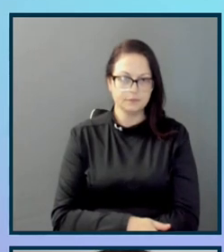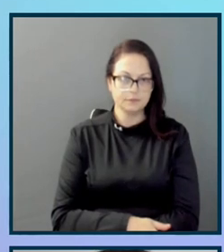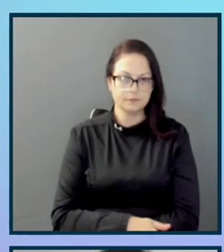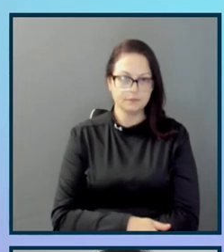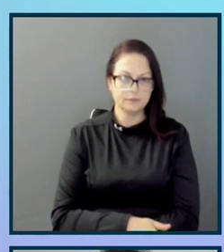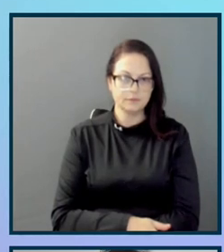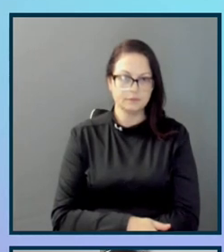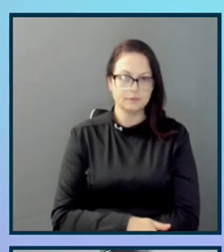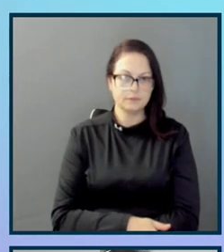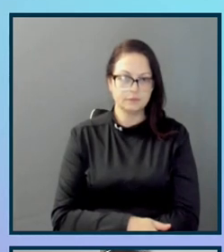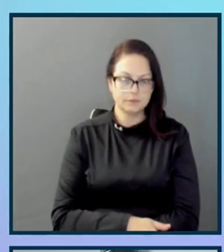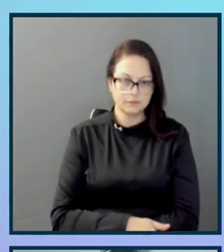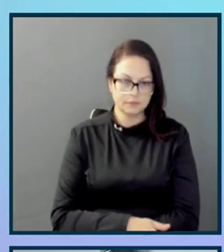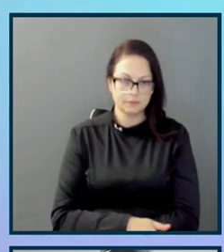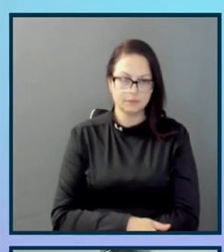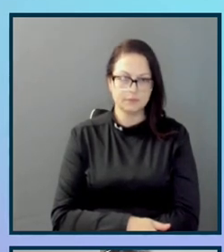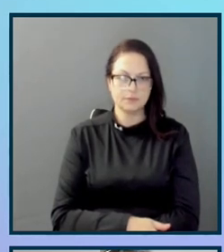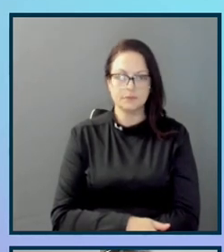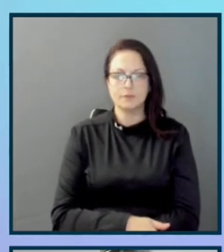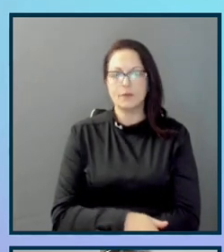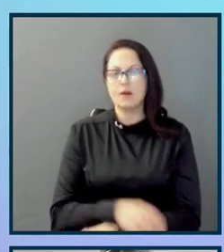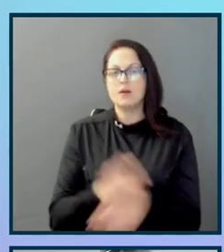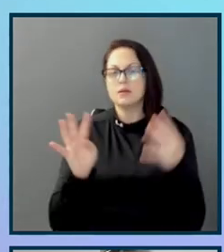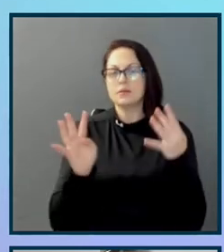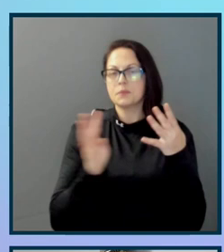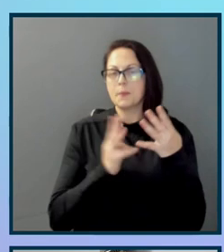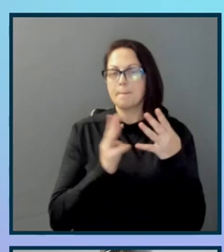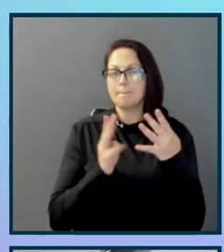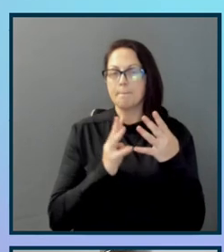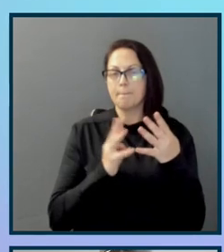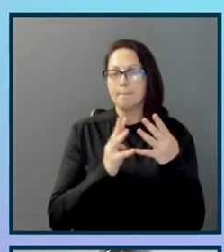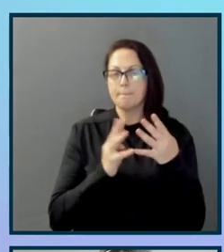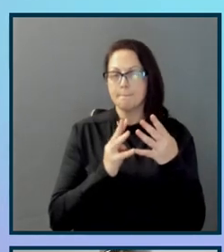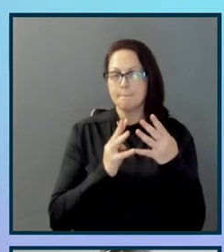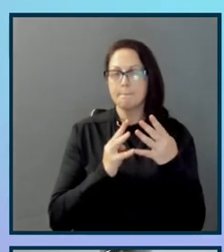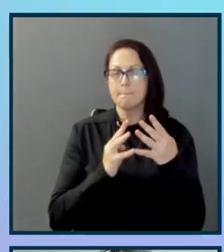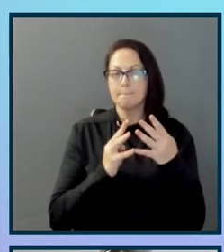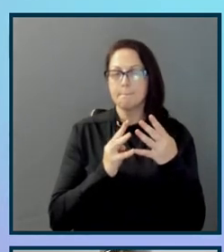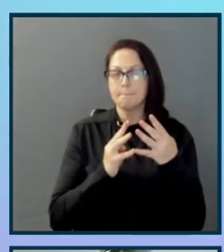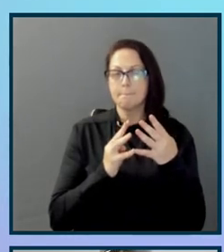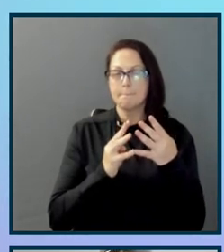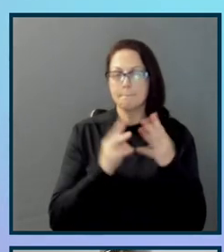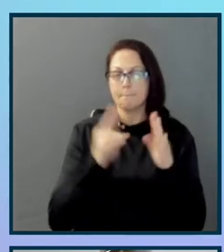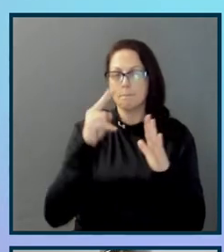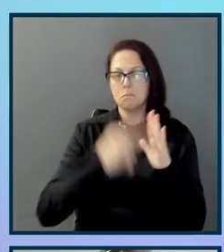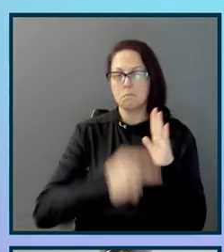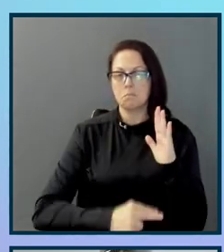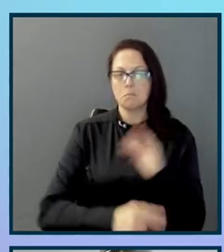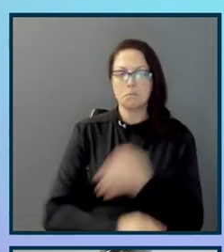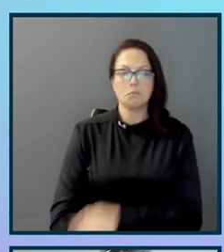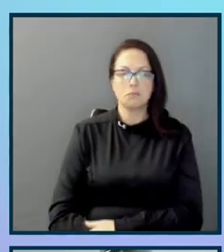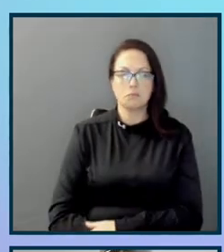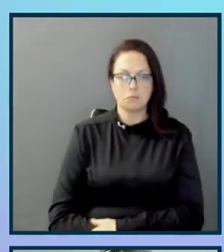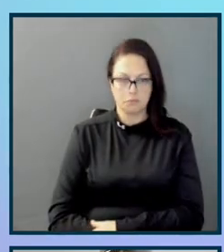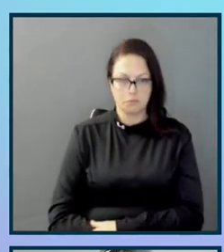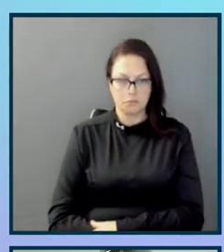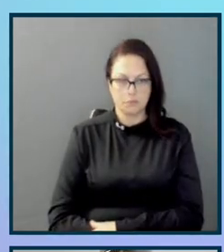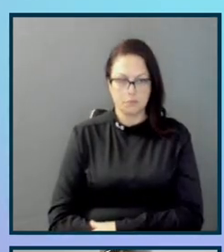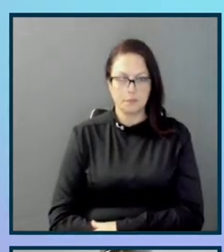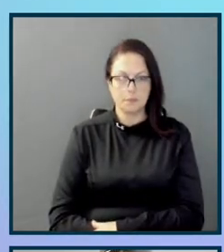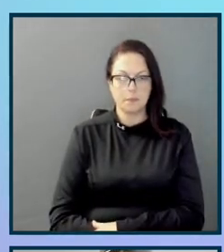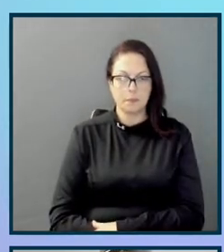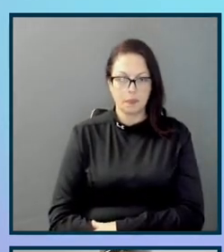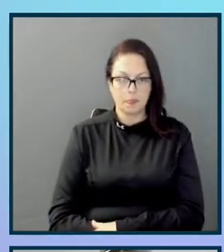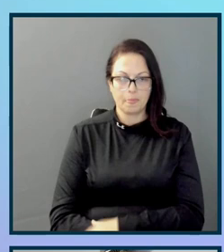Okay. So the fourth instance where we had overlapping findings again was information on the home page was really overwhelming